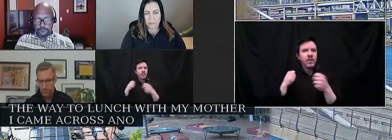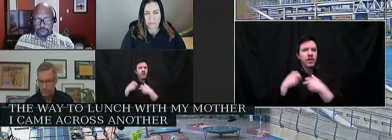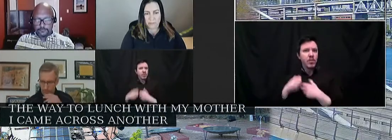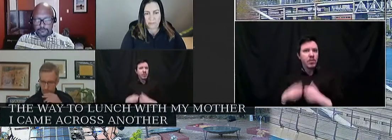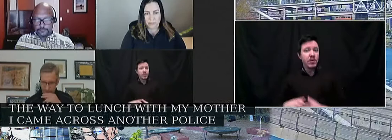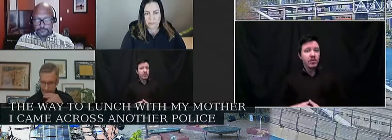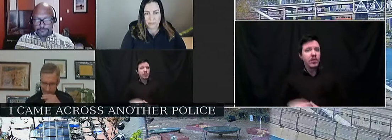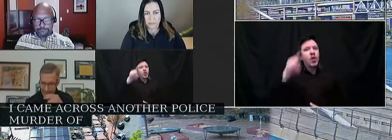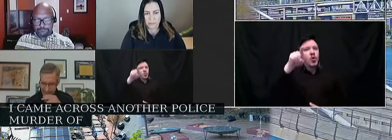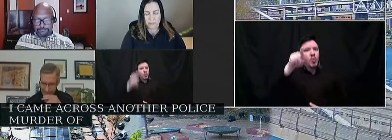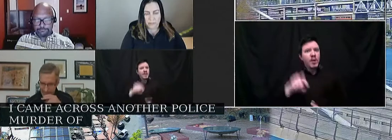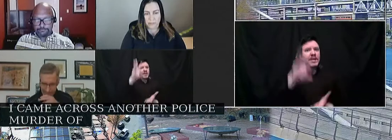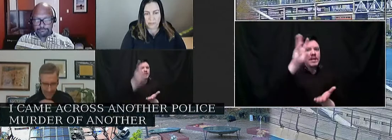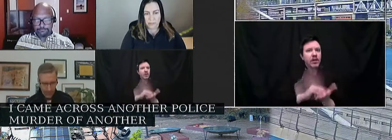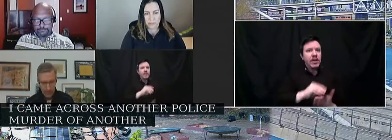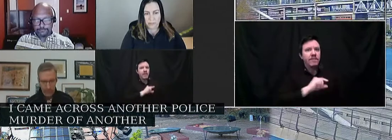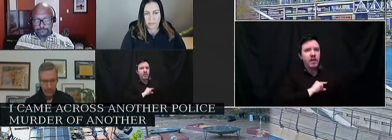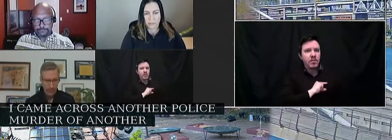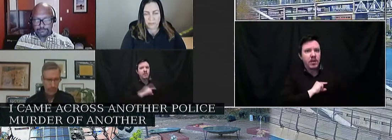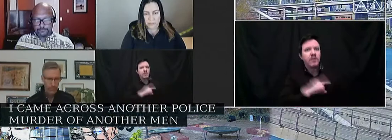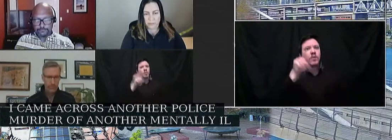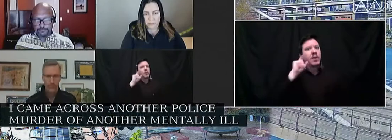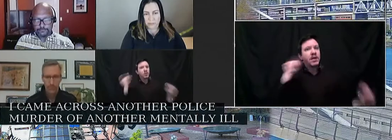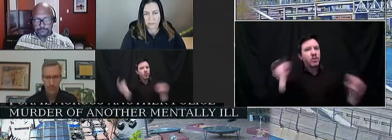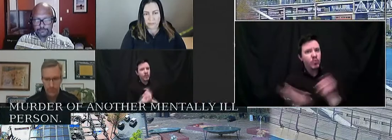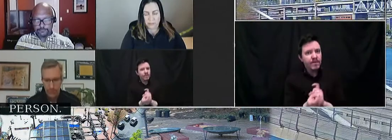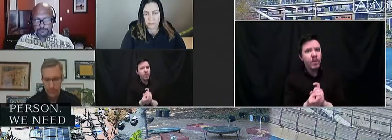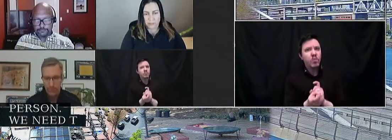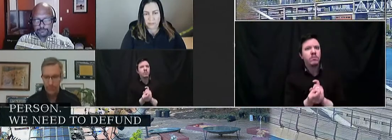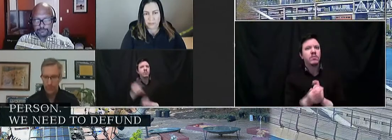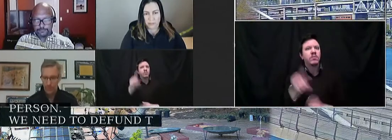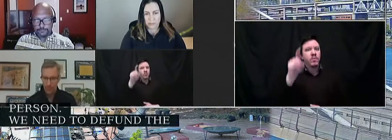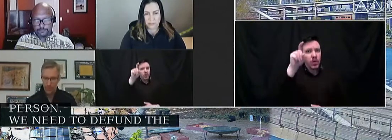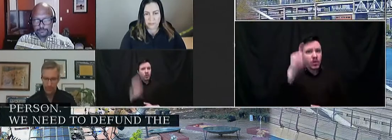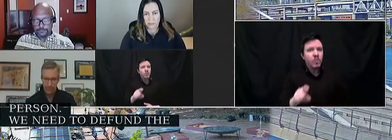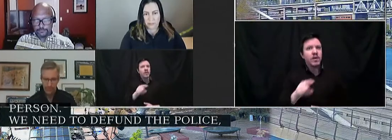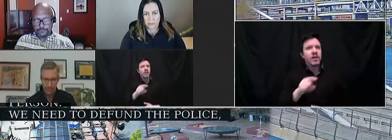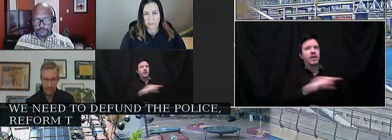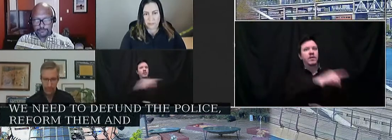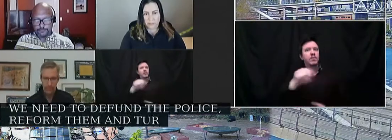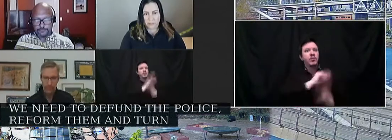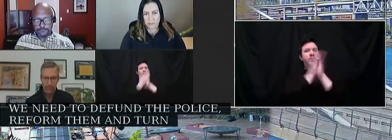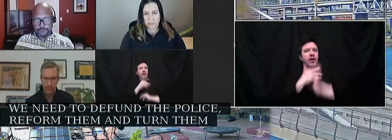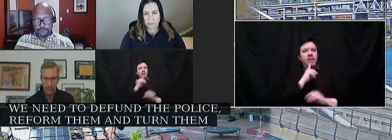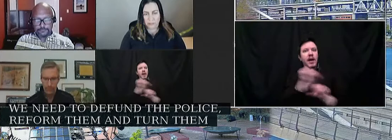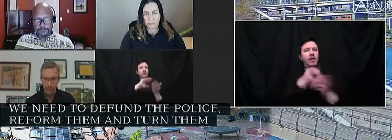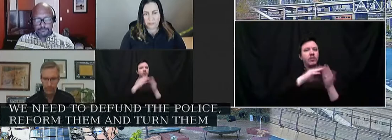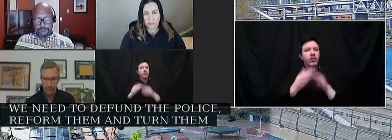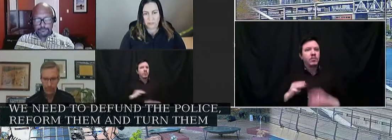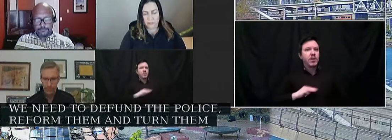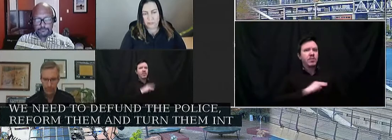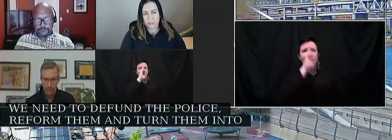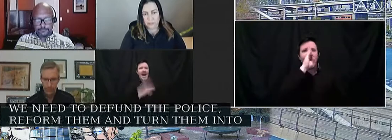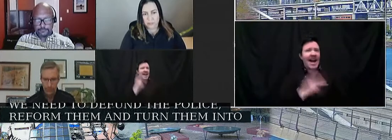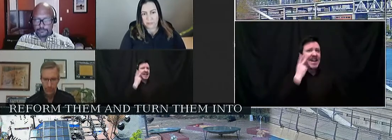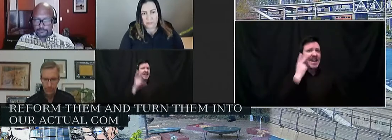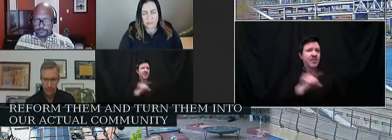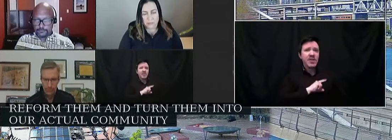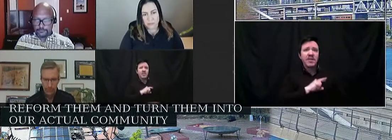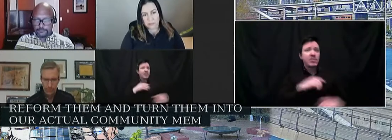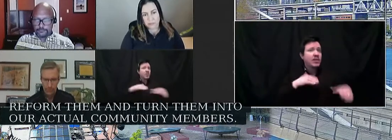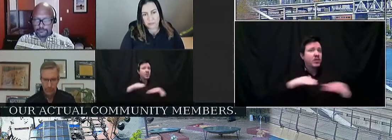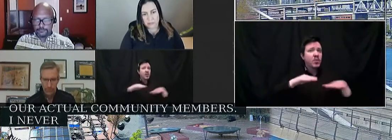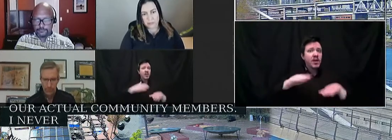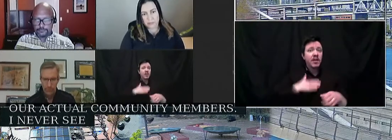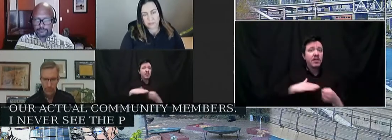We need to defund the police. need to reform them and turn them into our actual community members. I never see the police walking down the street in my